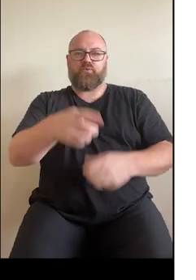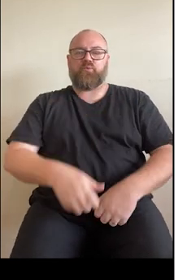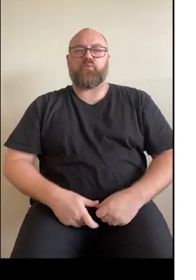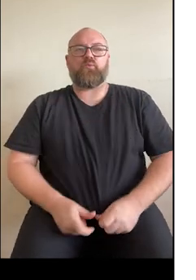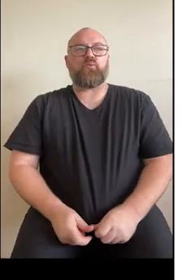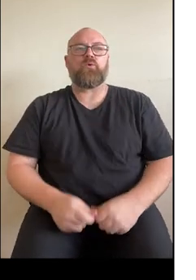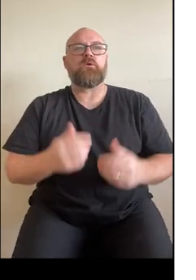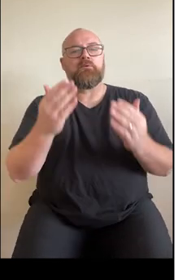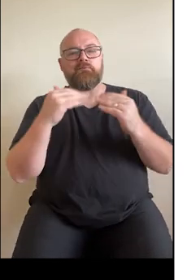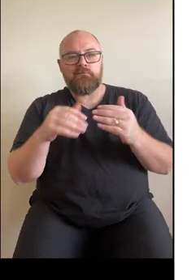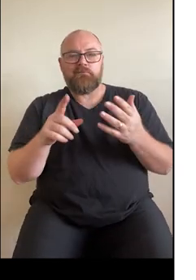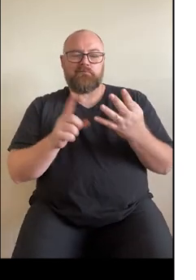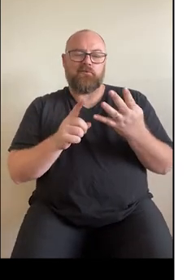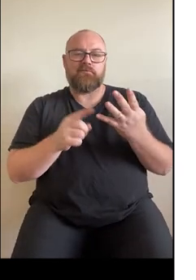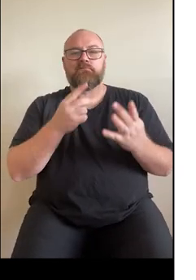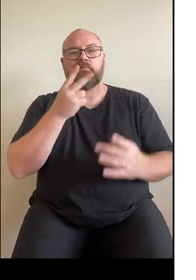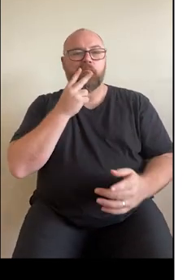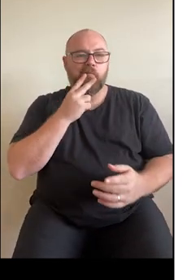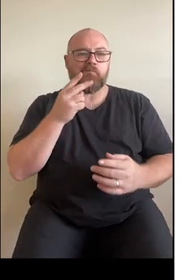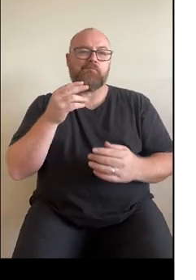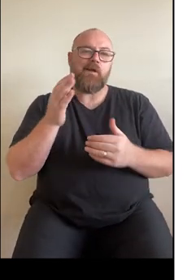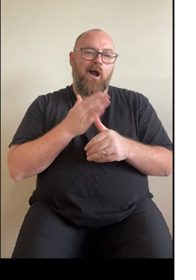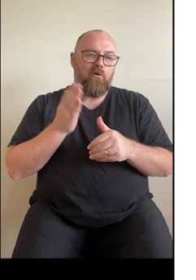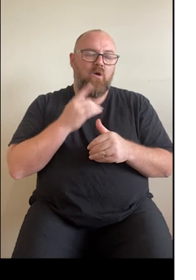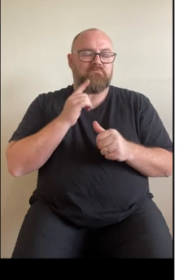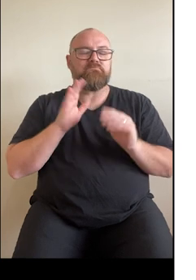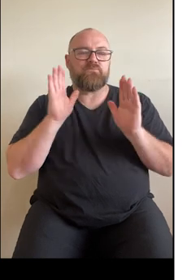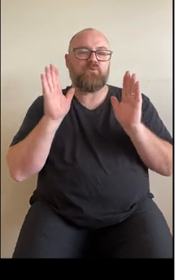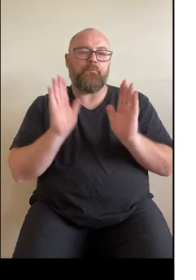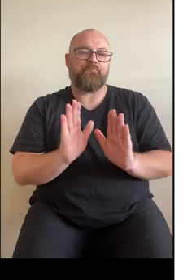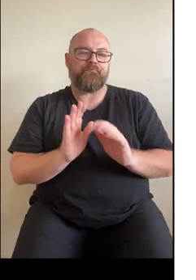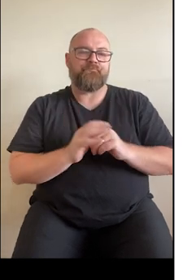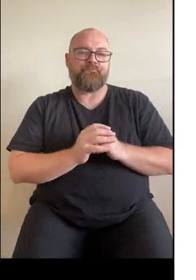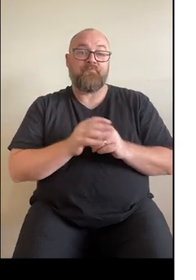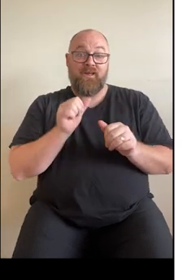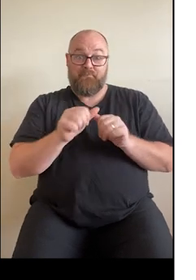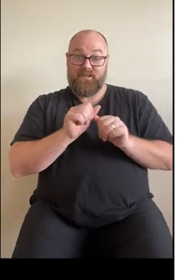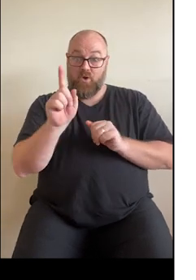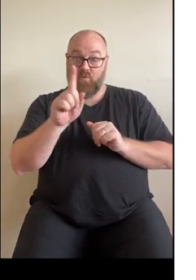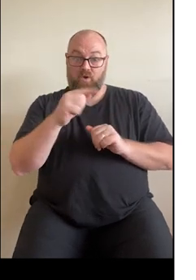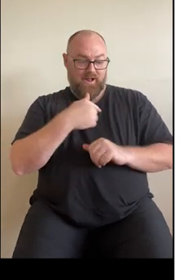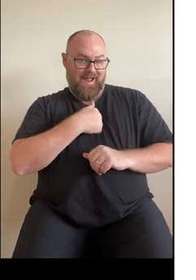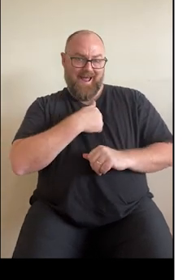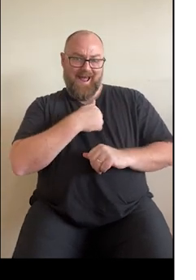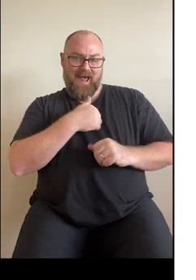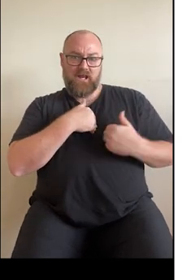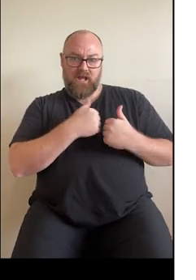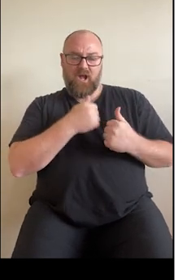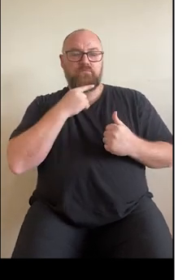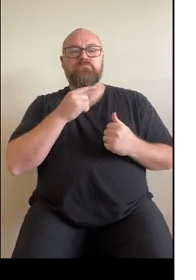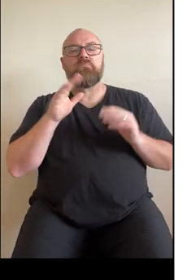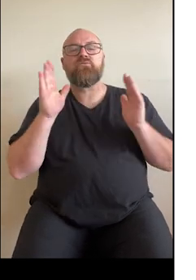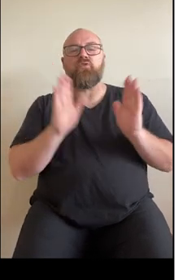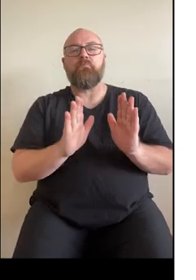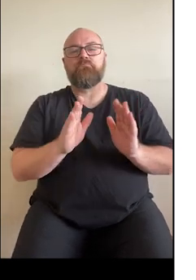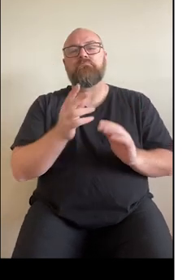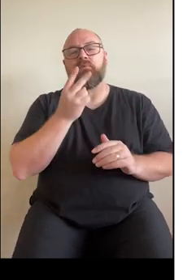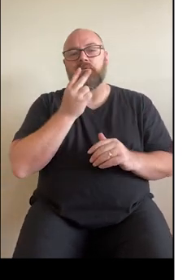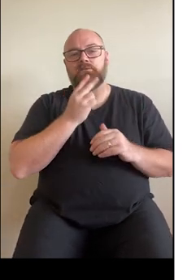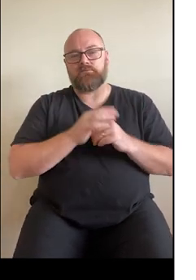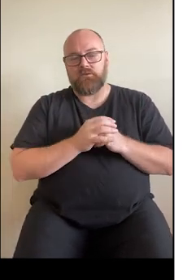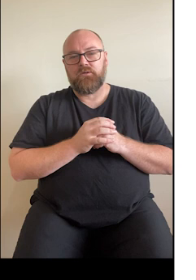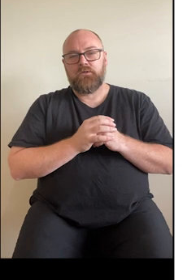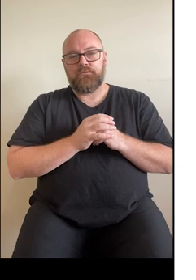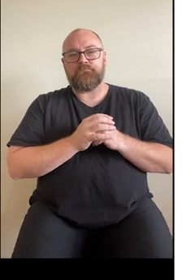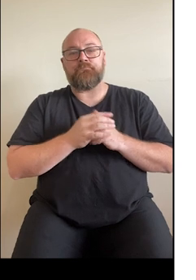smoking and alcohol. If you're a smoker, the best thing that you can do for your heart is to quit smoking. For support to quit smoking, can talk with your